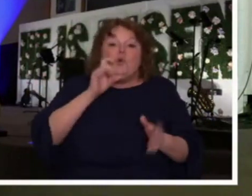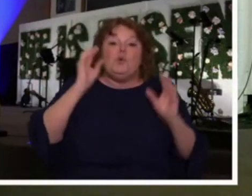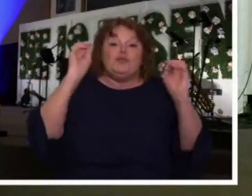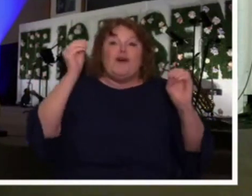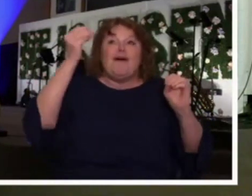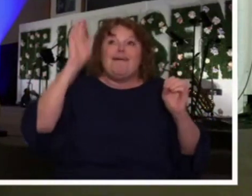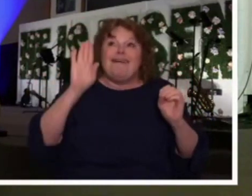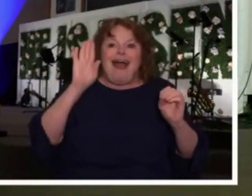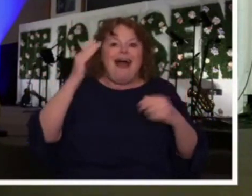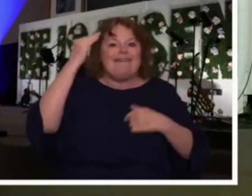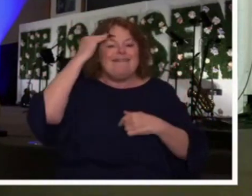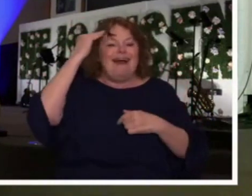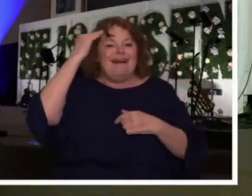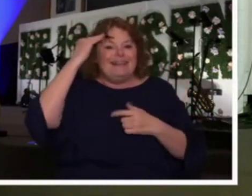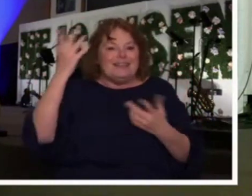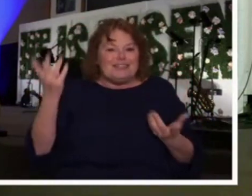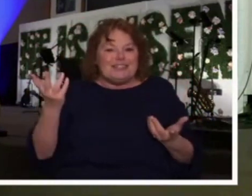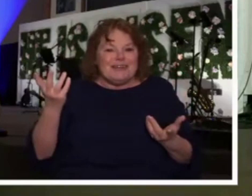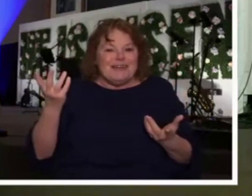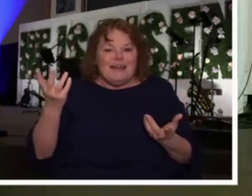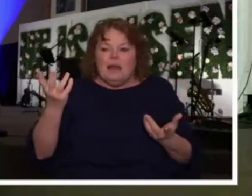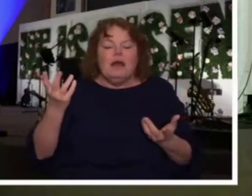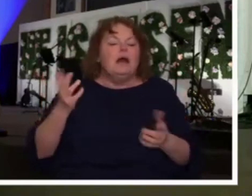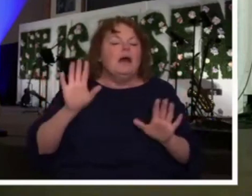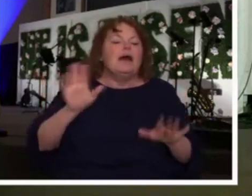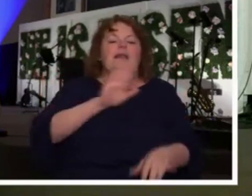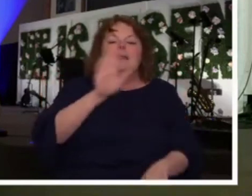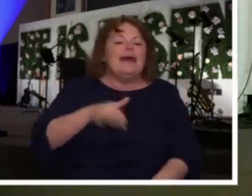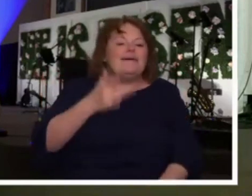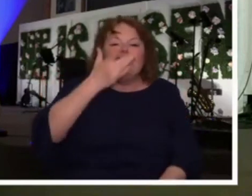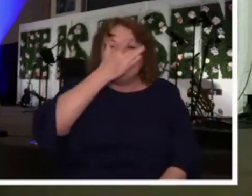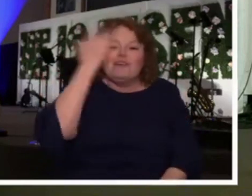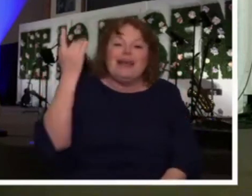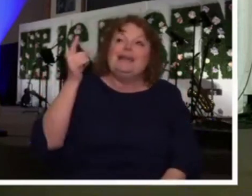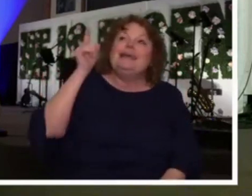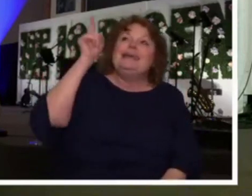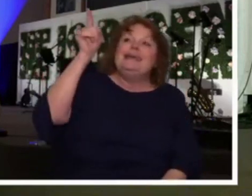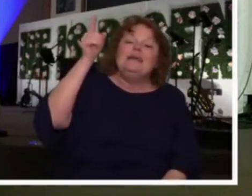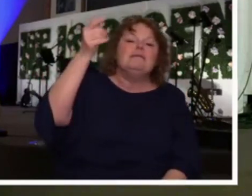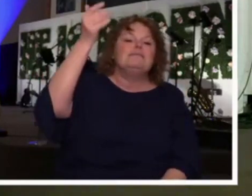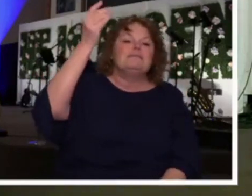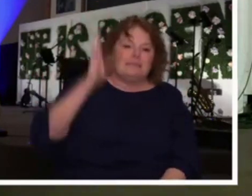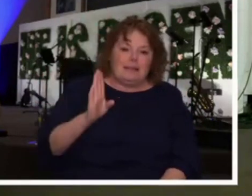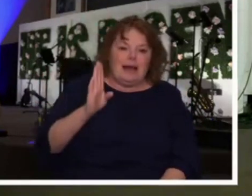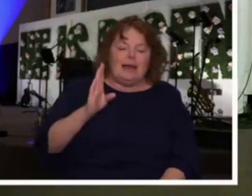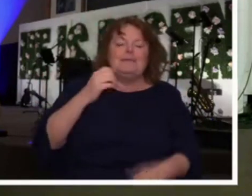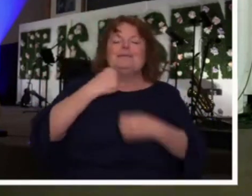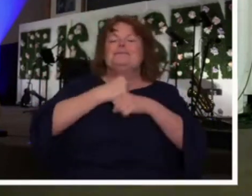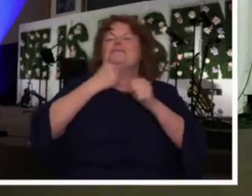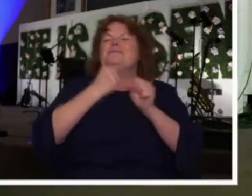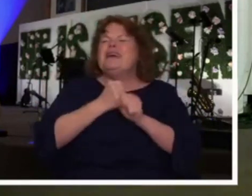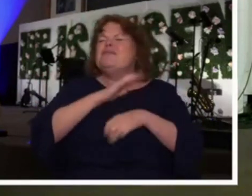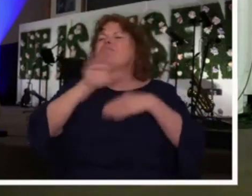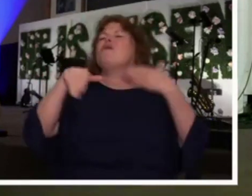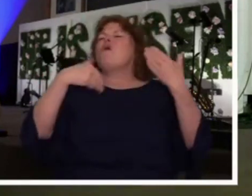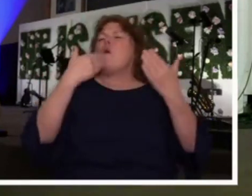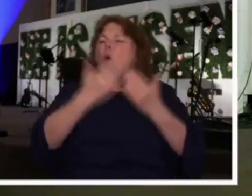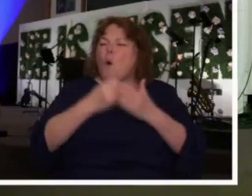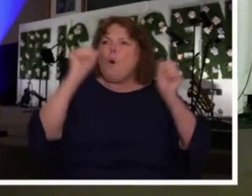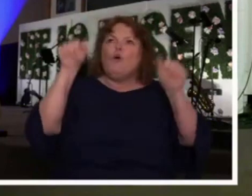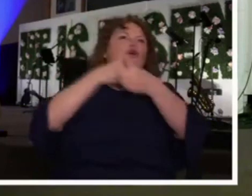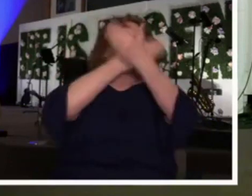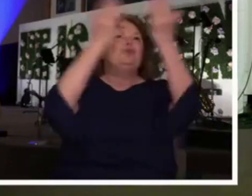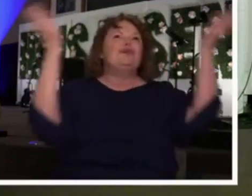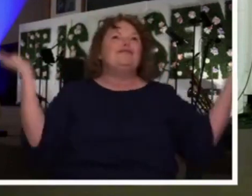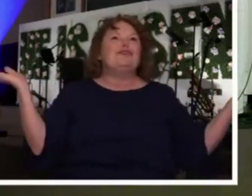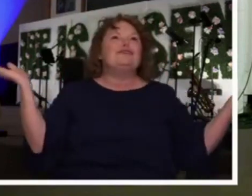knowledge and showed Him the path of understanding? Don't ever forget that He is the God of the universe and He